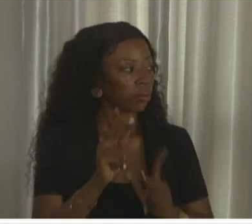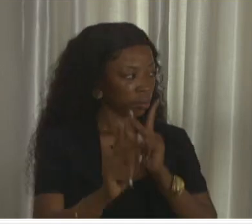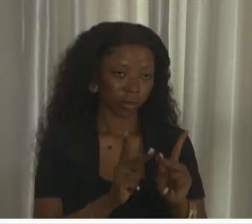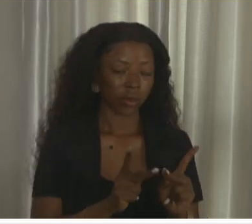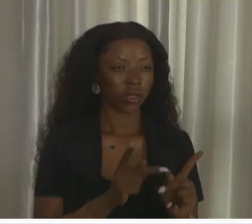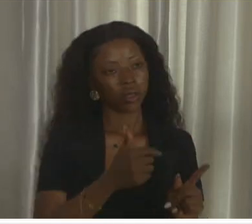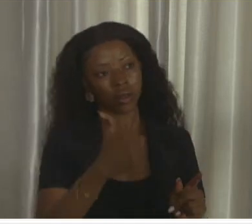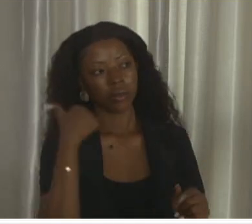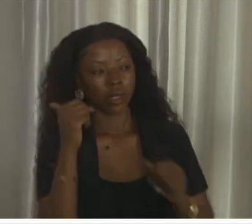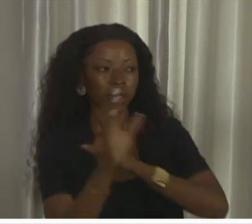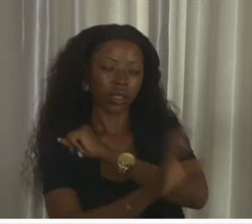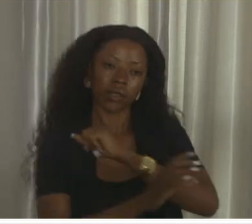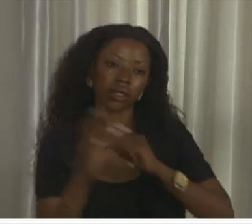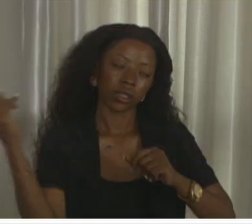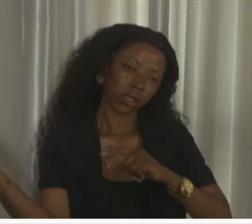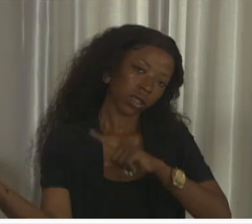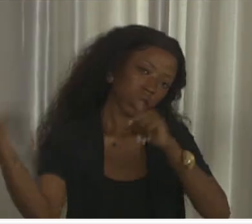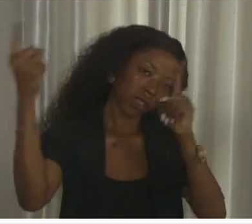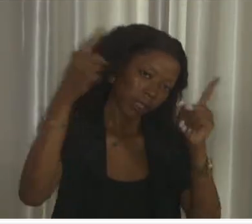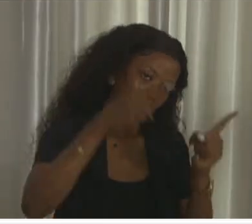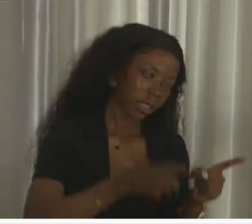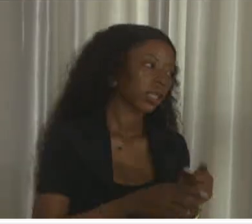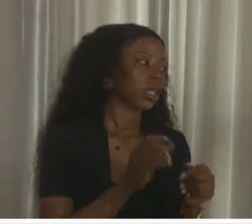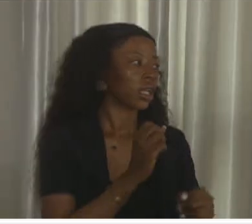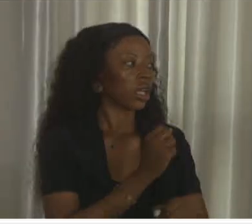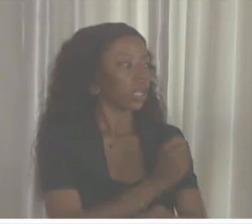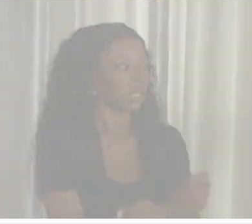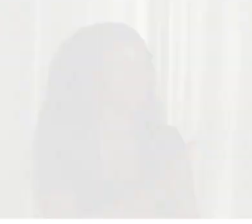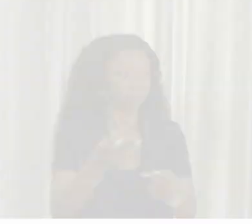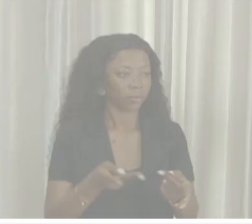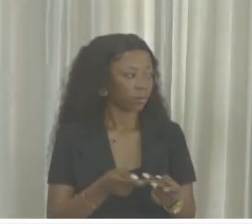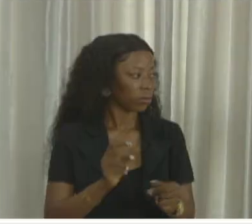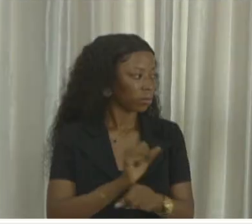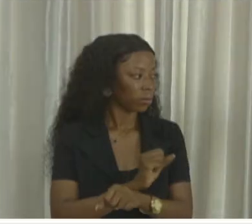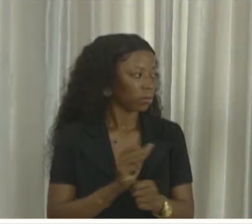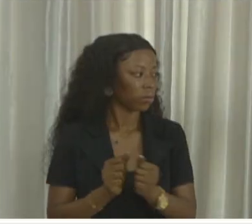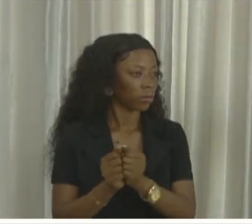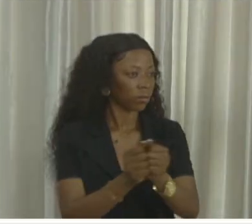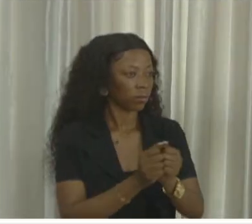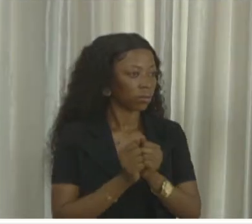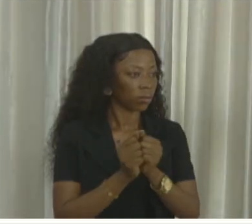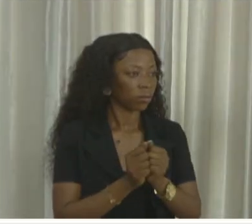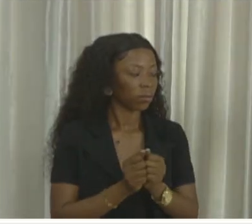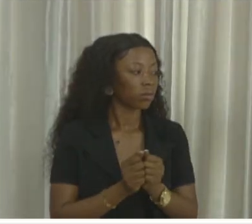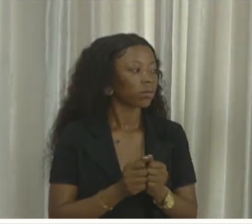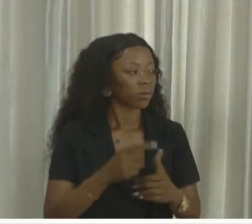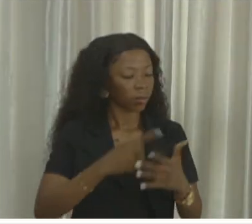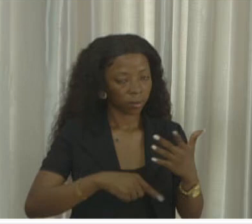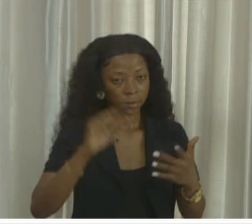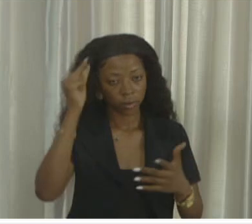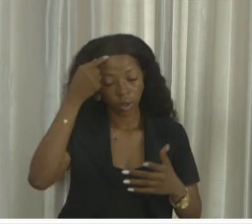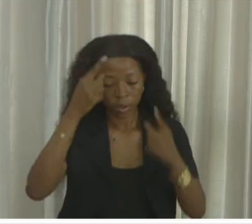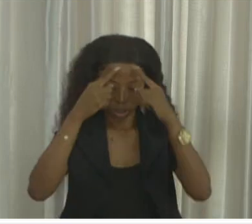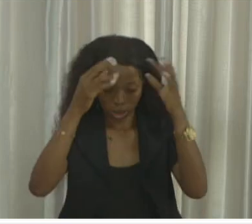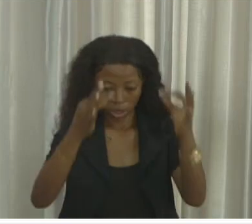see an increase in the number of people who are in the country. Governments don't decide for the now that. We